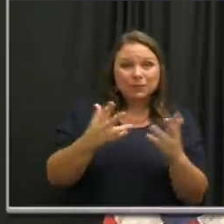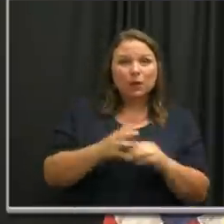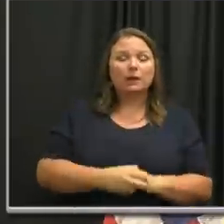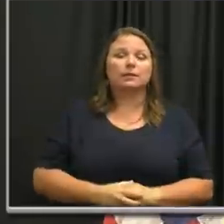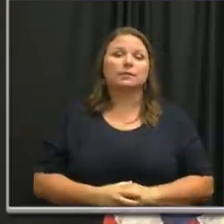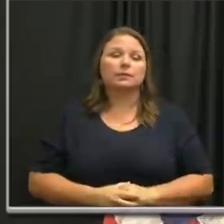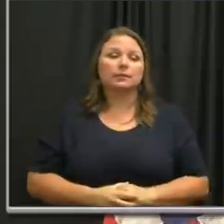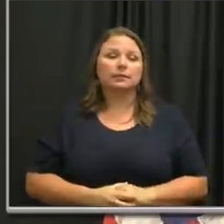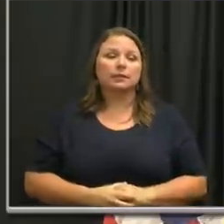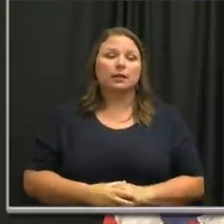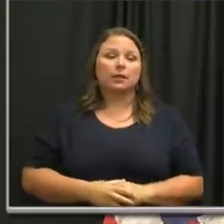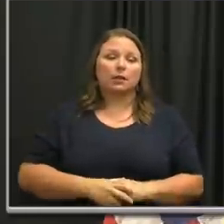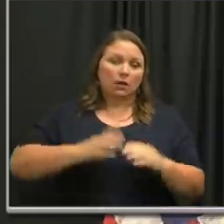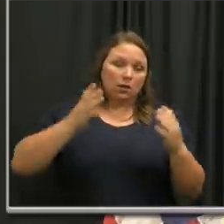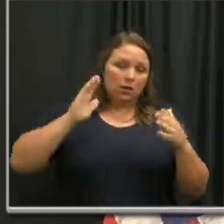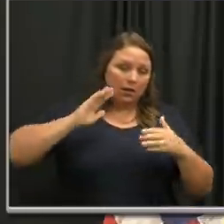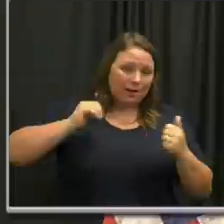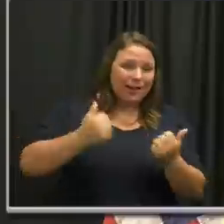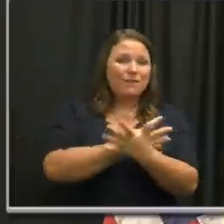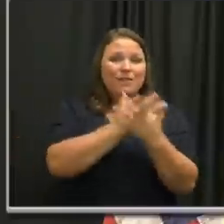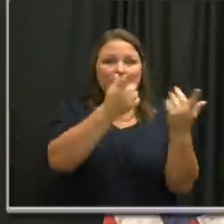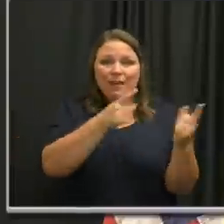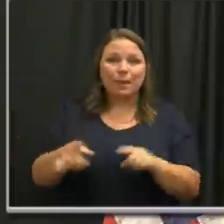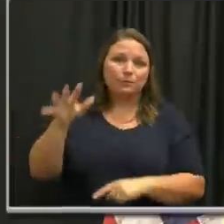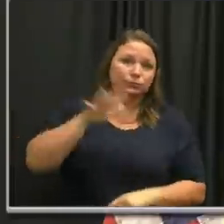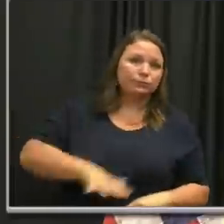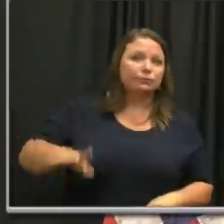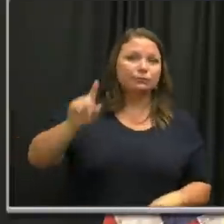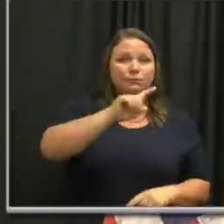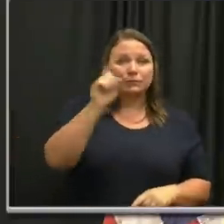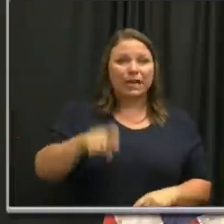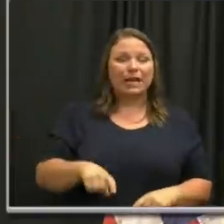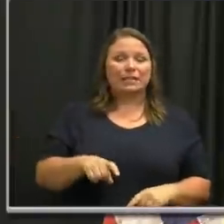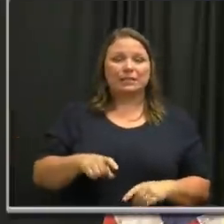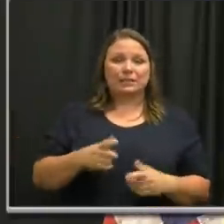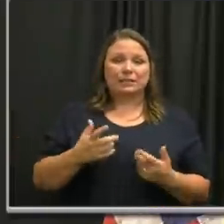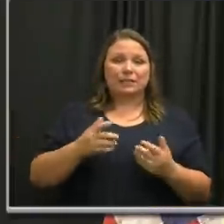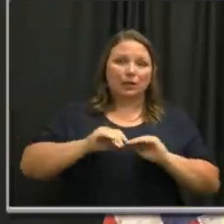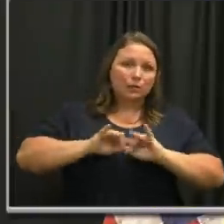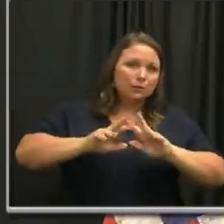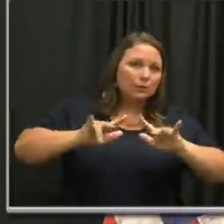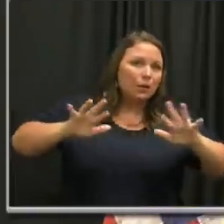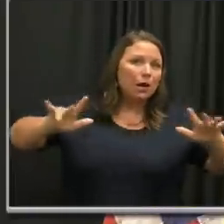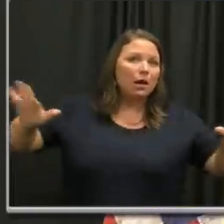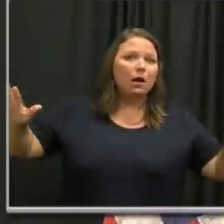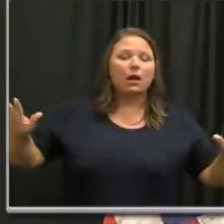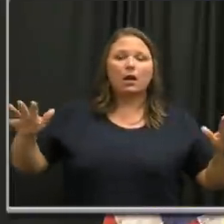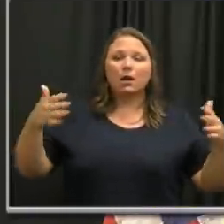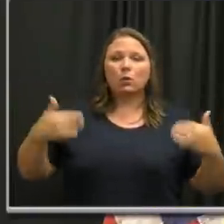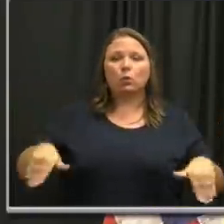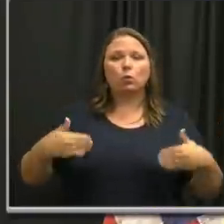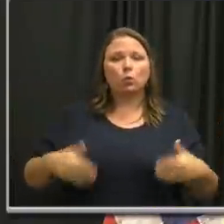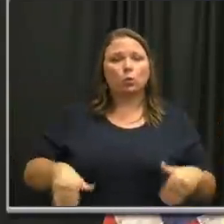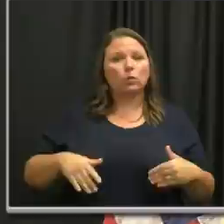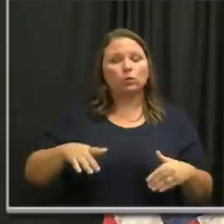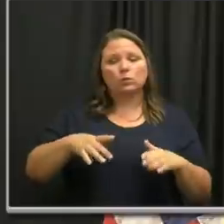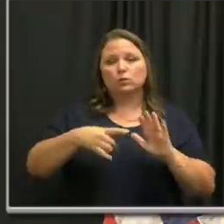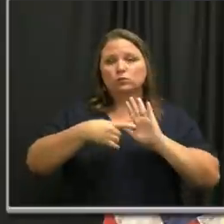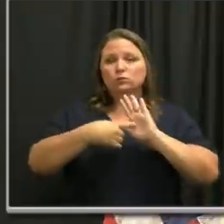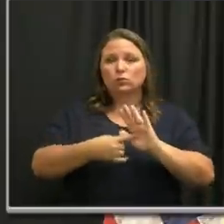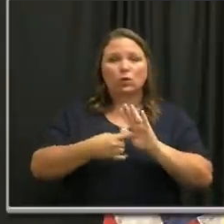collective events in Texas that are spurring the virus on have created a really